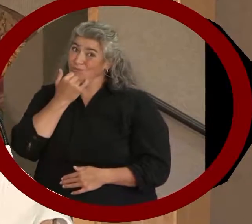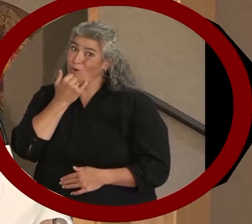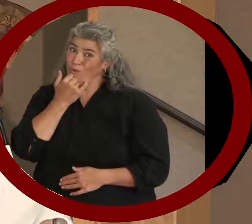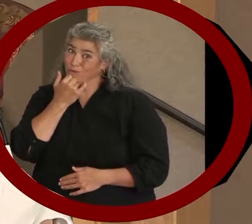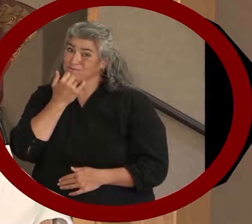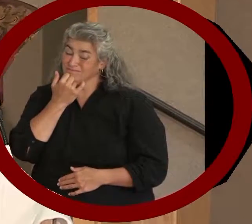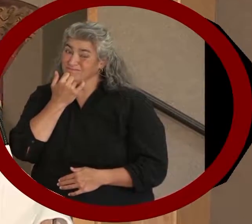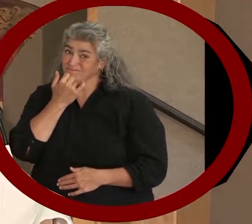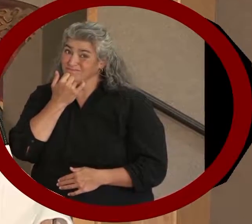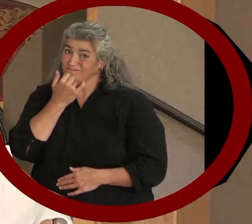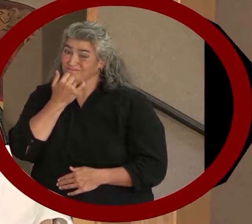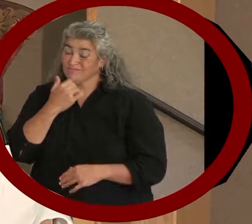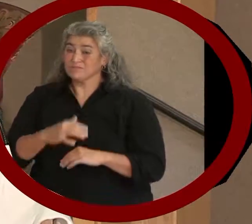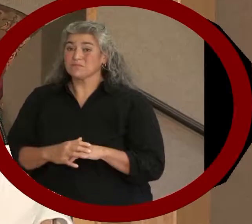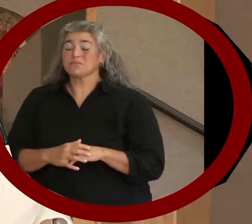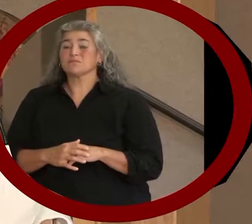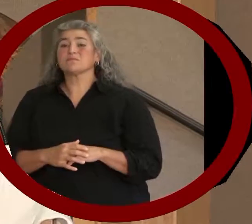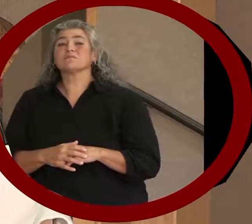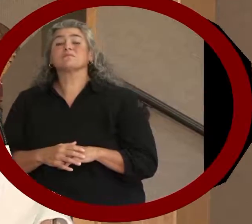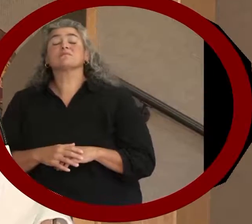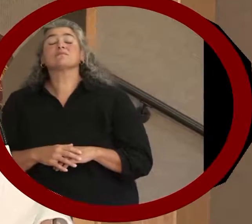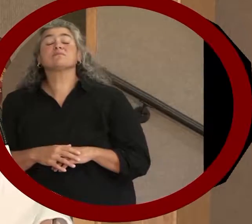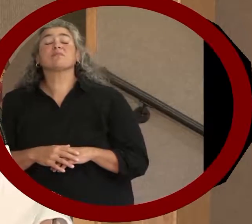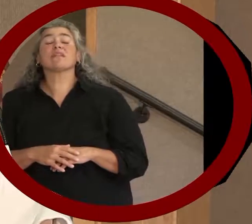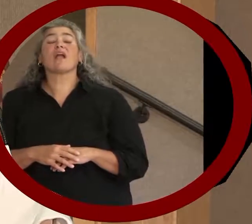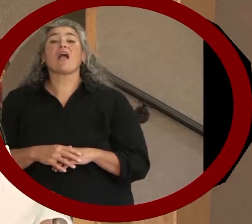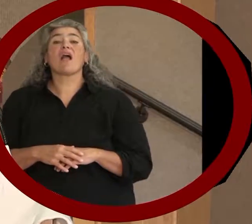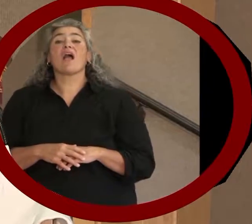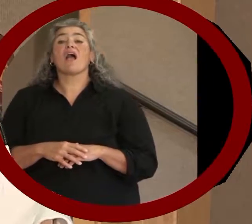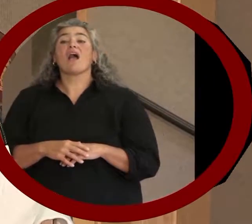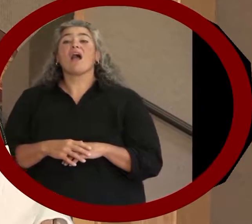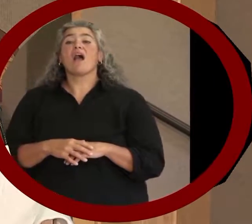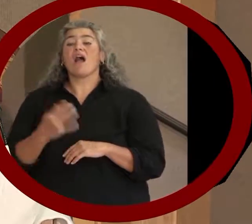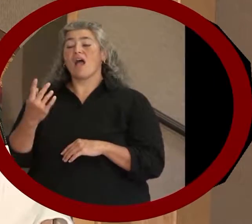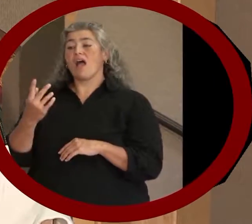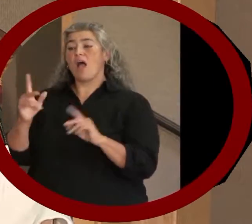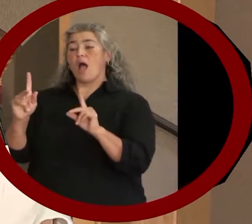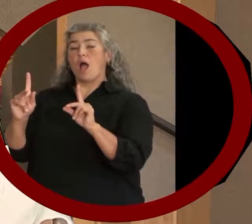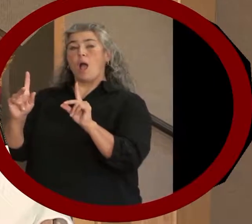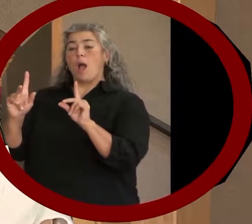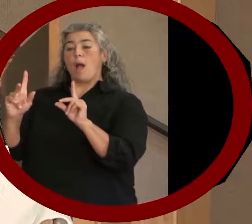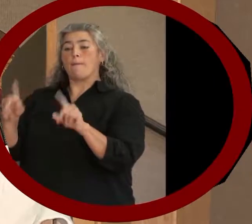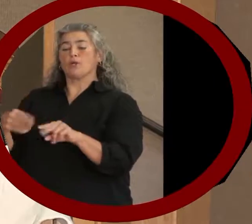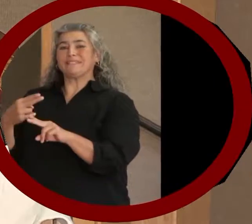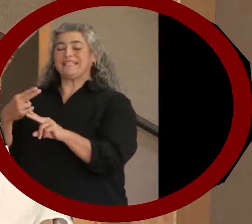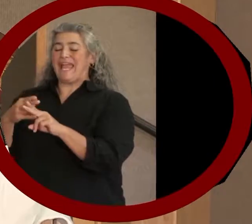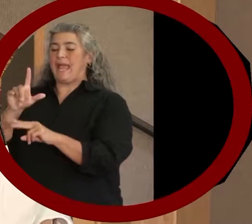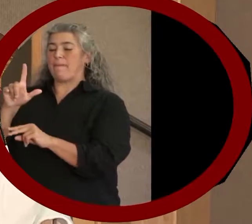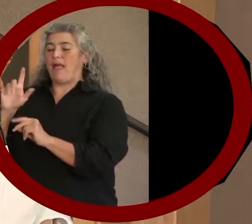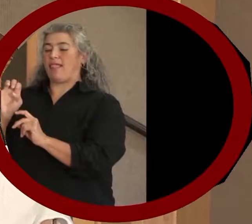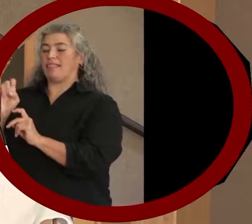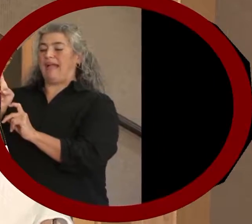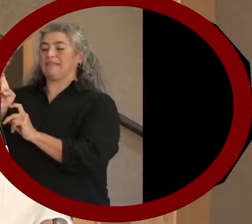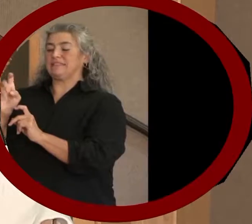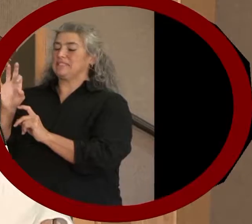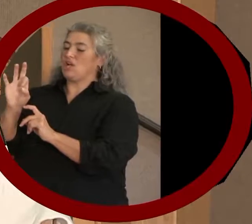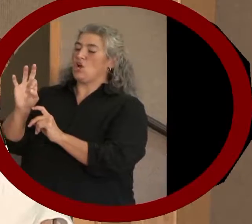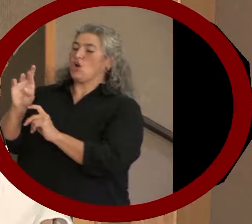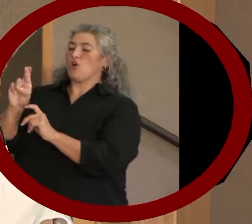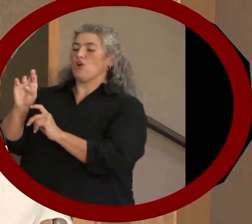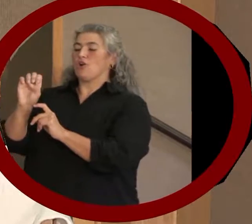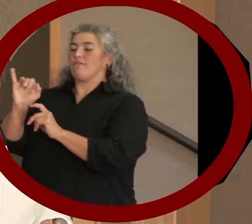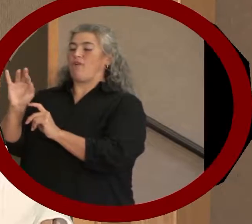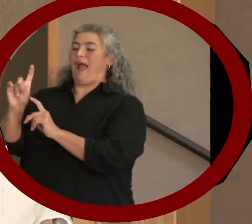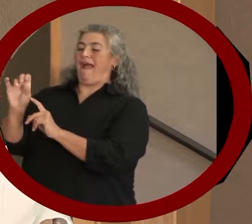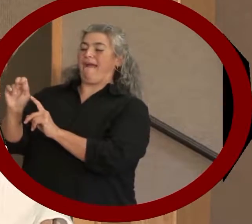A person by the name of Lex Fryden, of Houston, Texas, was instrumental in